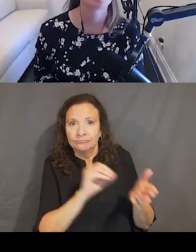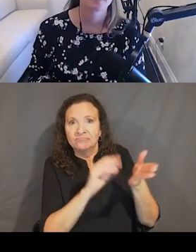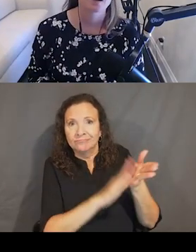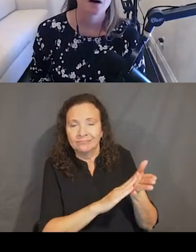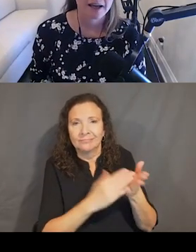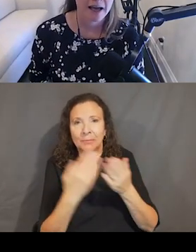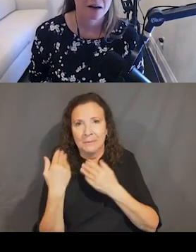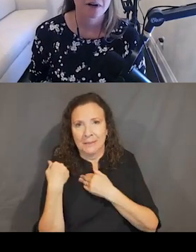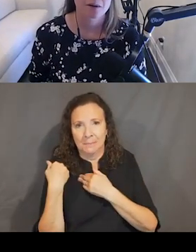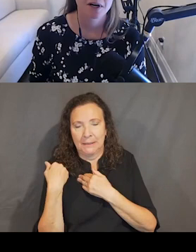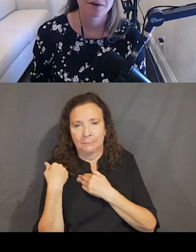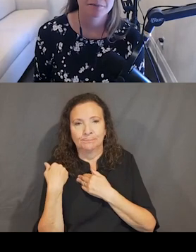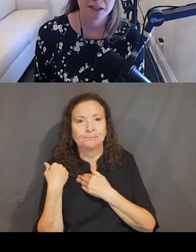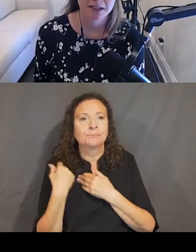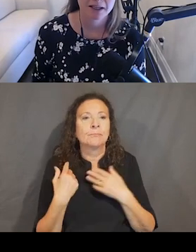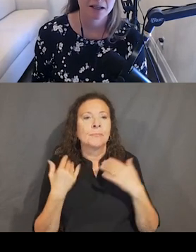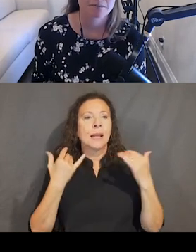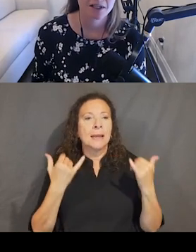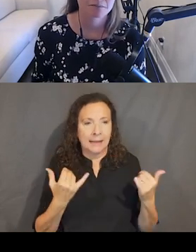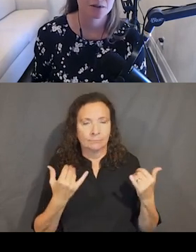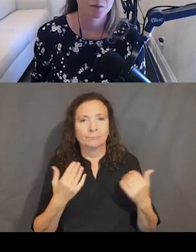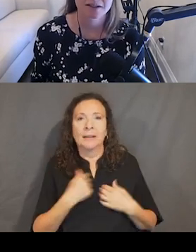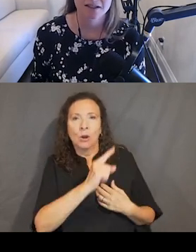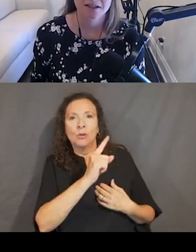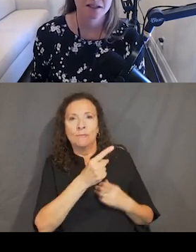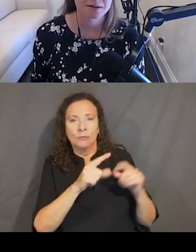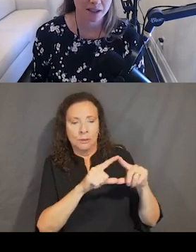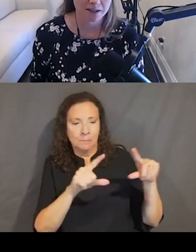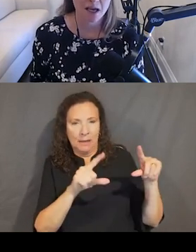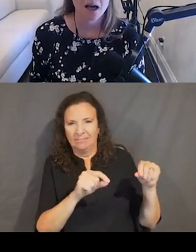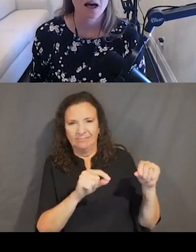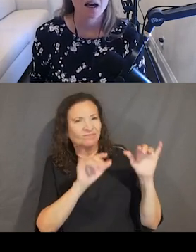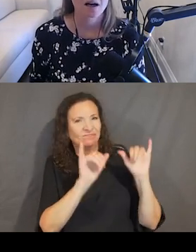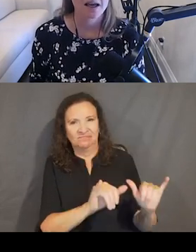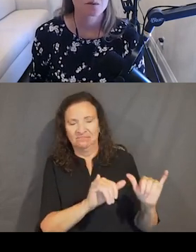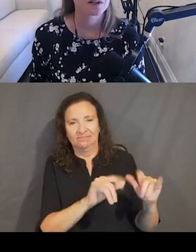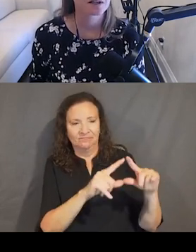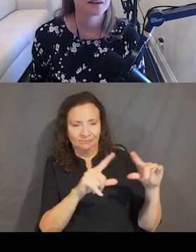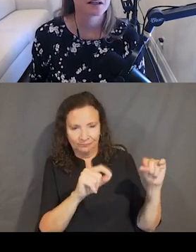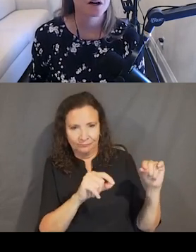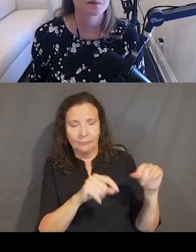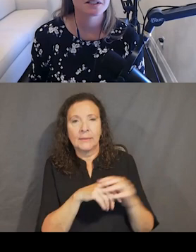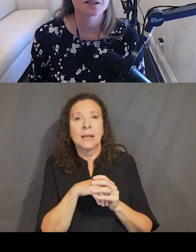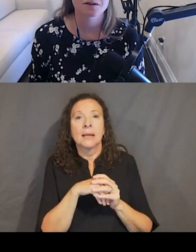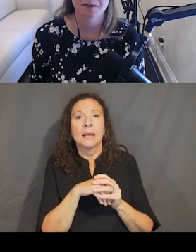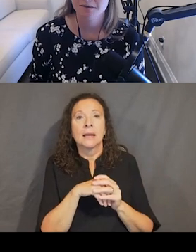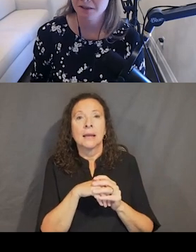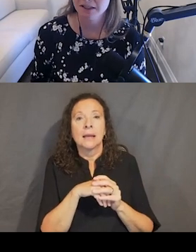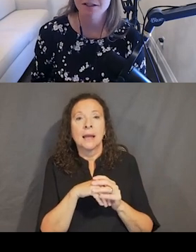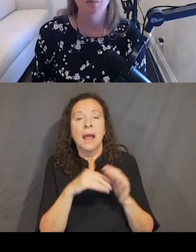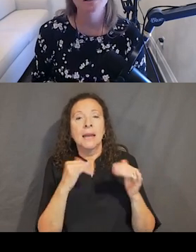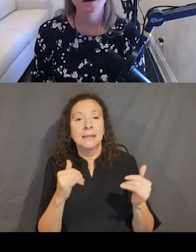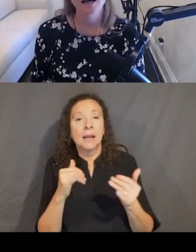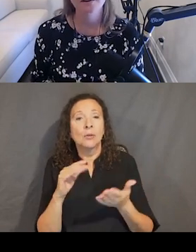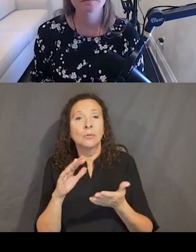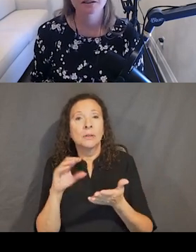So now I have our primary button again, medium blue, white text that says button. And we're going to look at the documentation responsibilities.